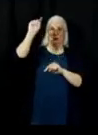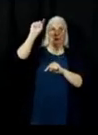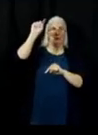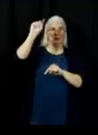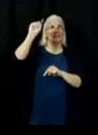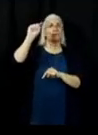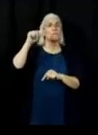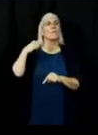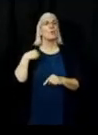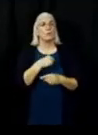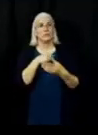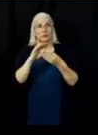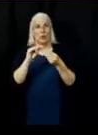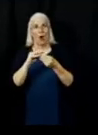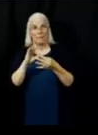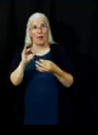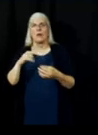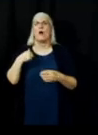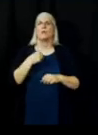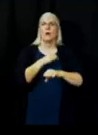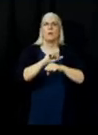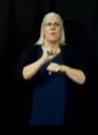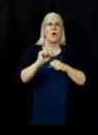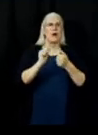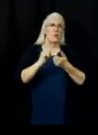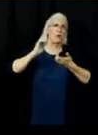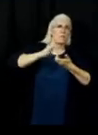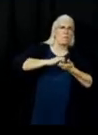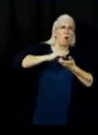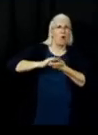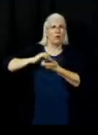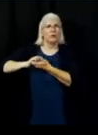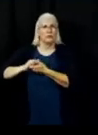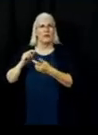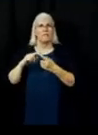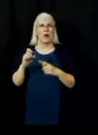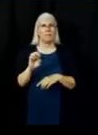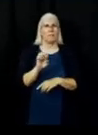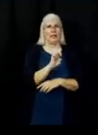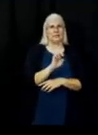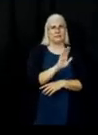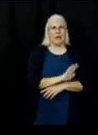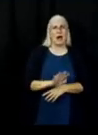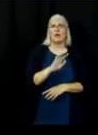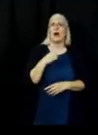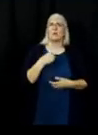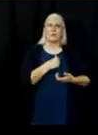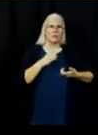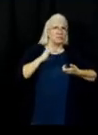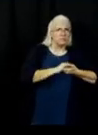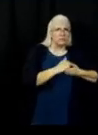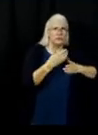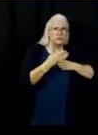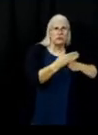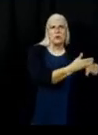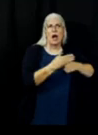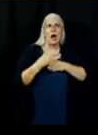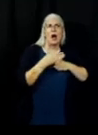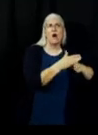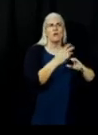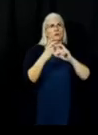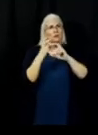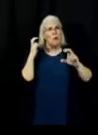working with our partners in the east zone, sharing resources, sharing leadership, having a common goal. Three base camps,